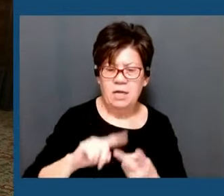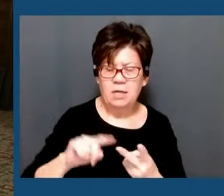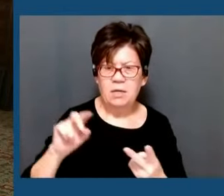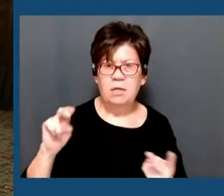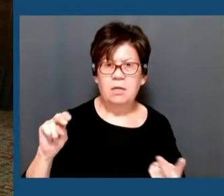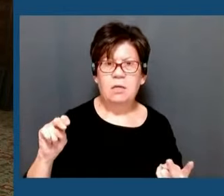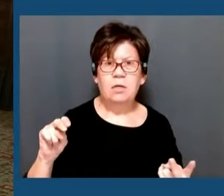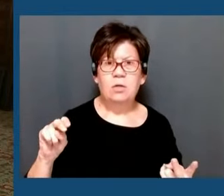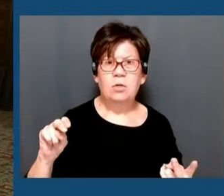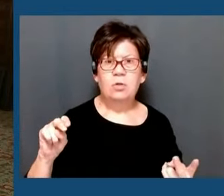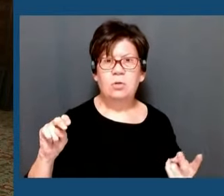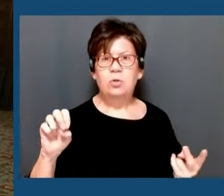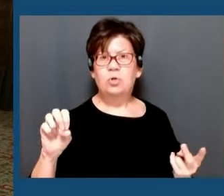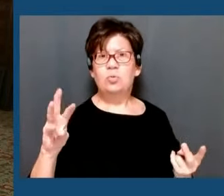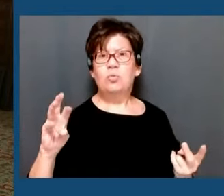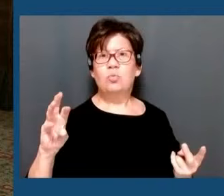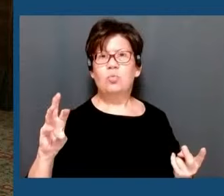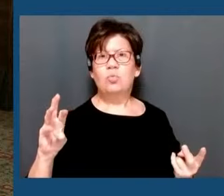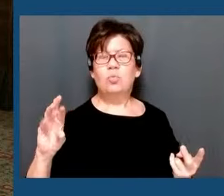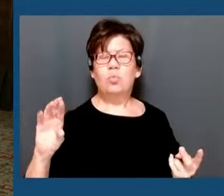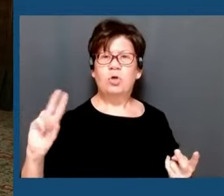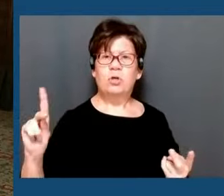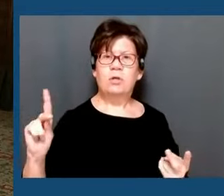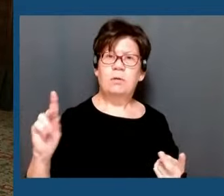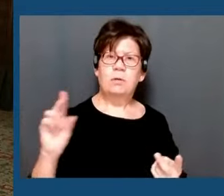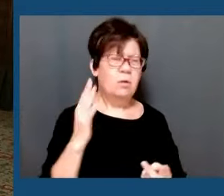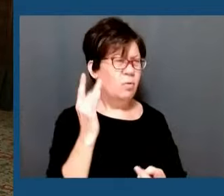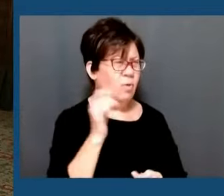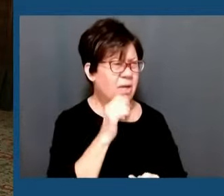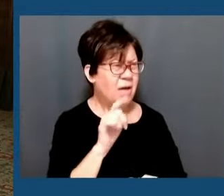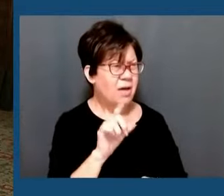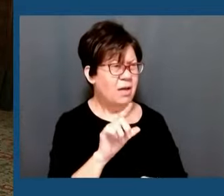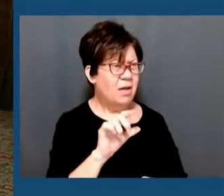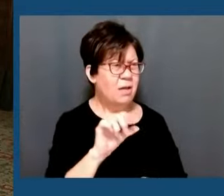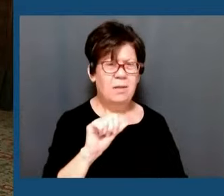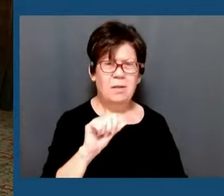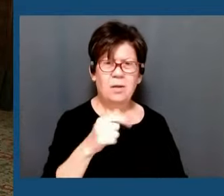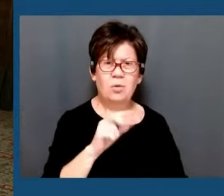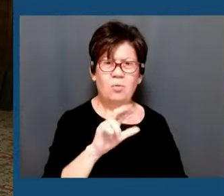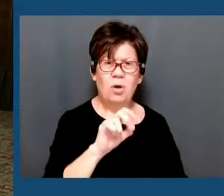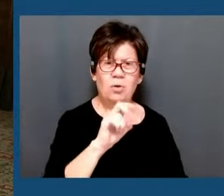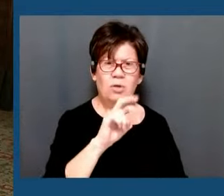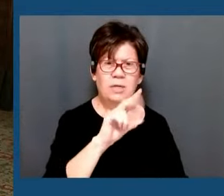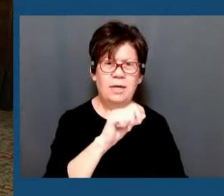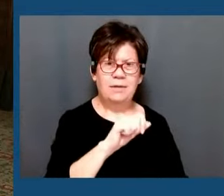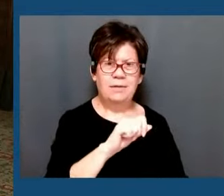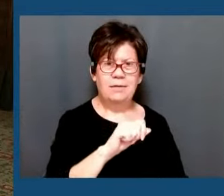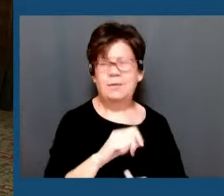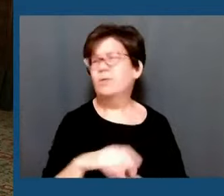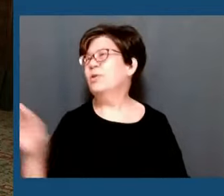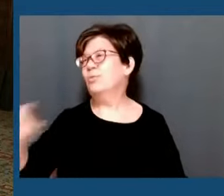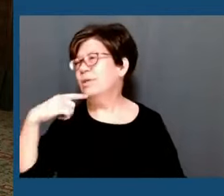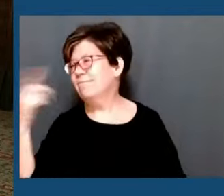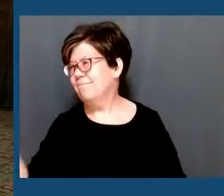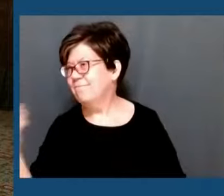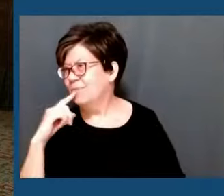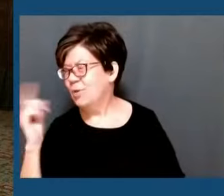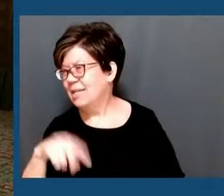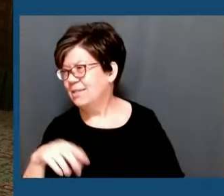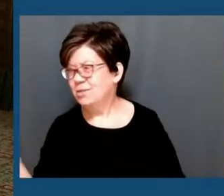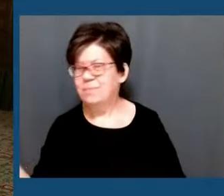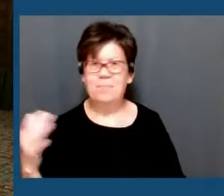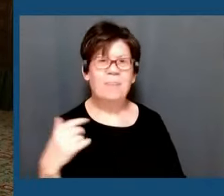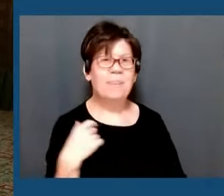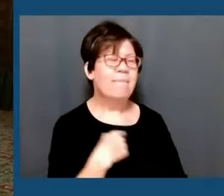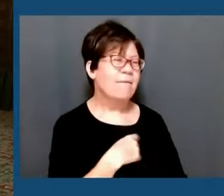LaGuardia. Why not LaGuardia? Why not LaGuardia? Because they've redone their – they have a more recent – y'all like Catherine – more recent. We're getting more